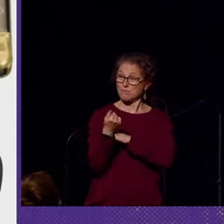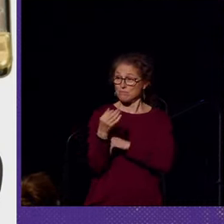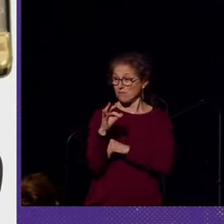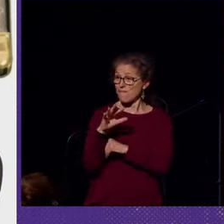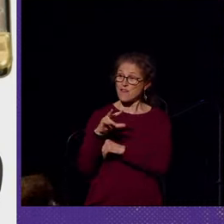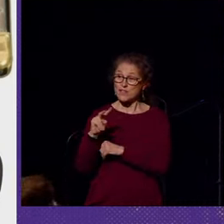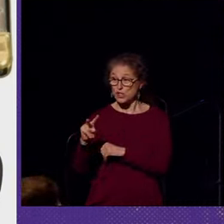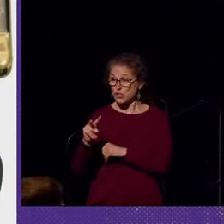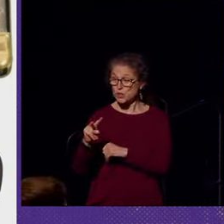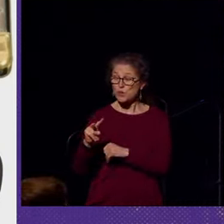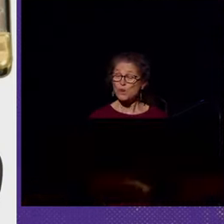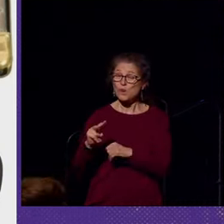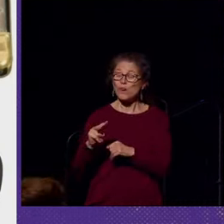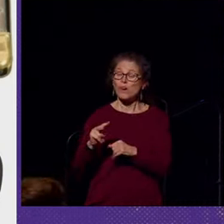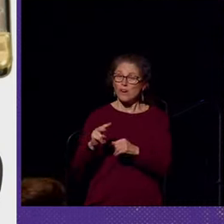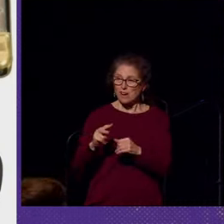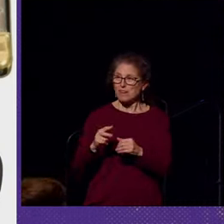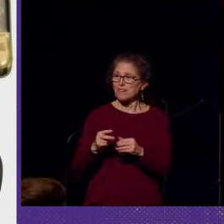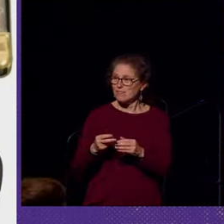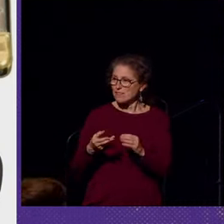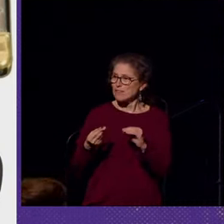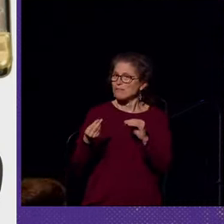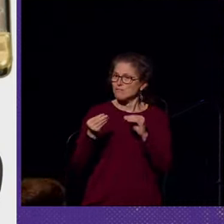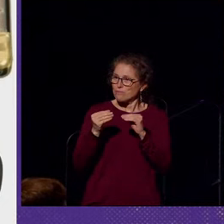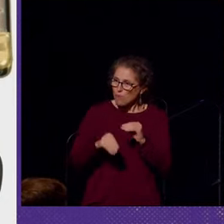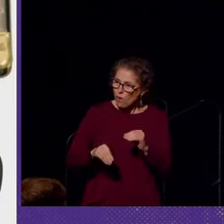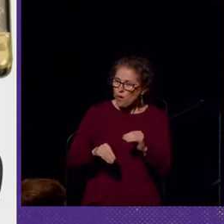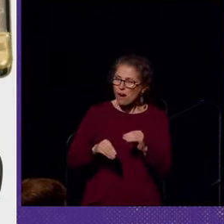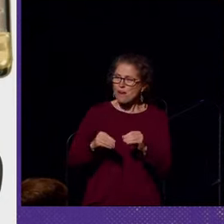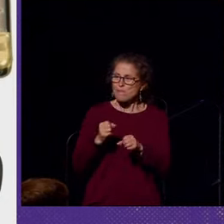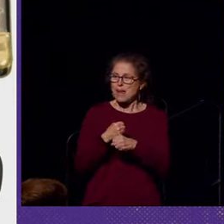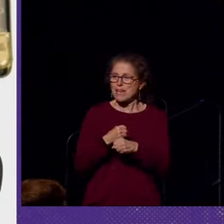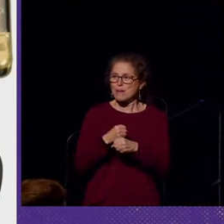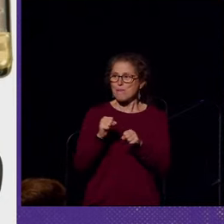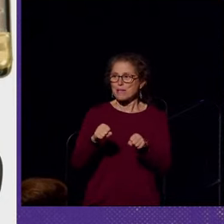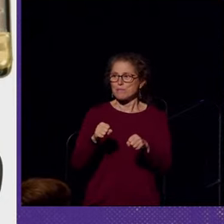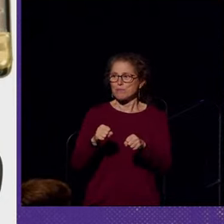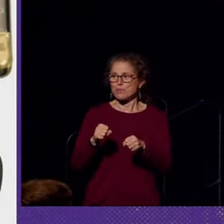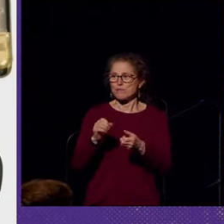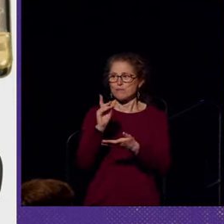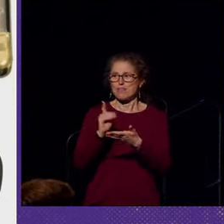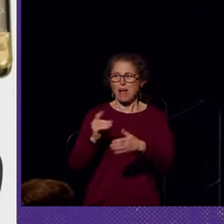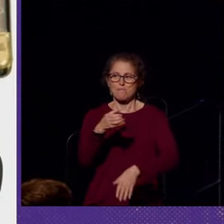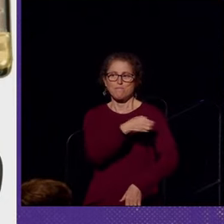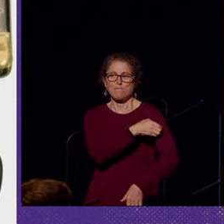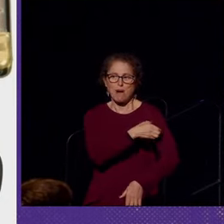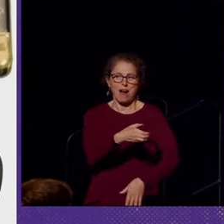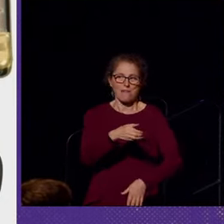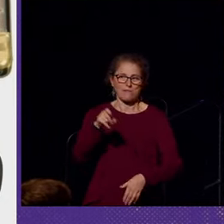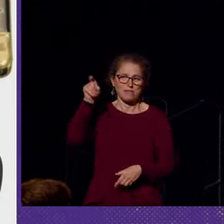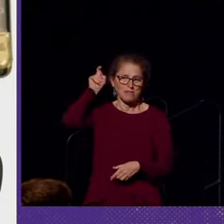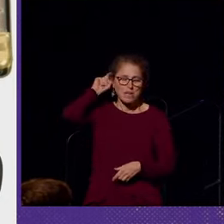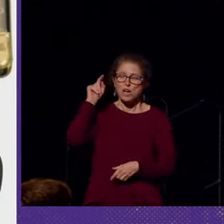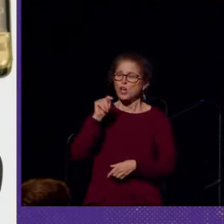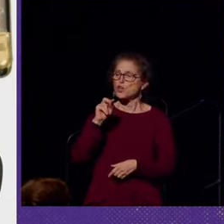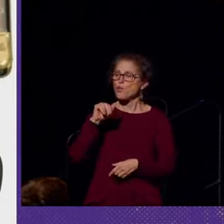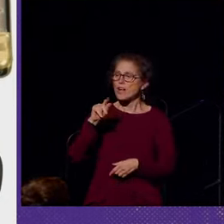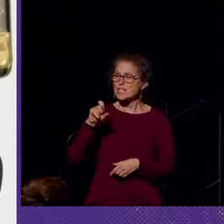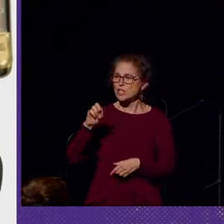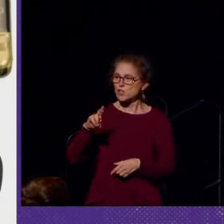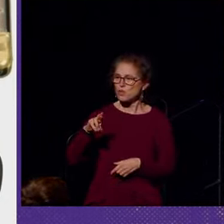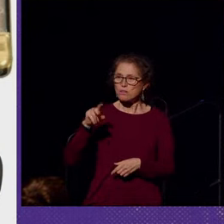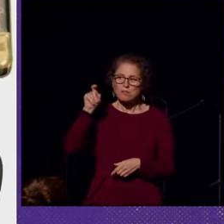further made it possible to design powerful hearing aids. Transistor hearing aids became so